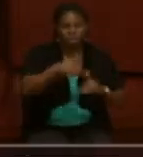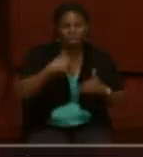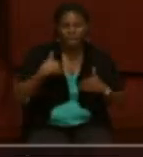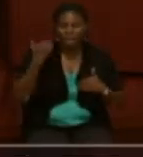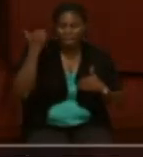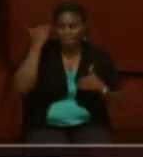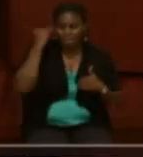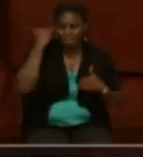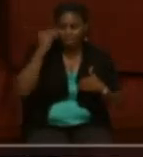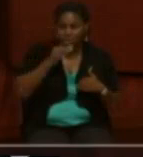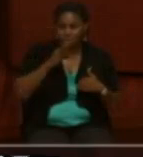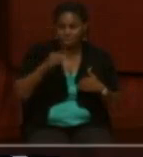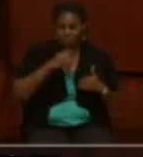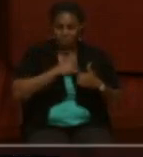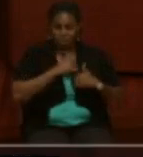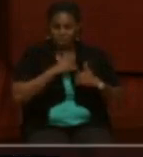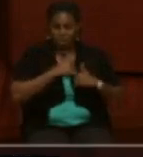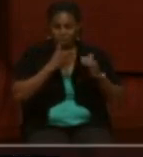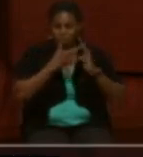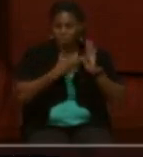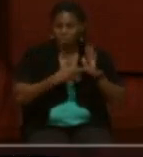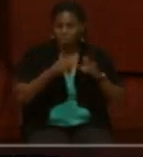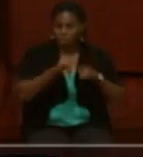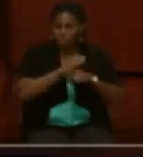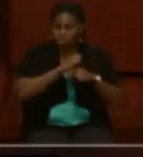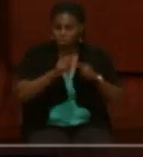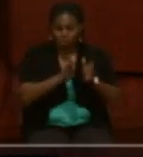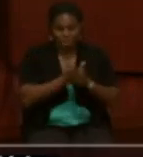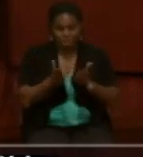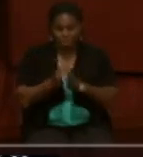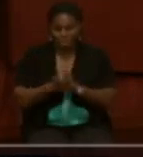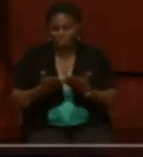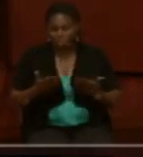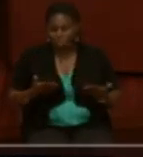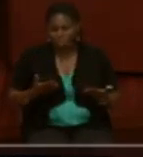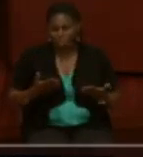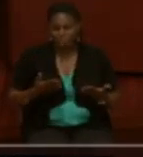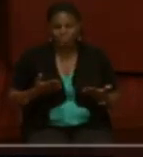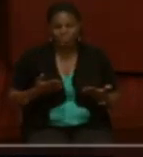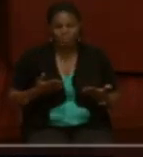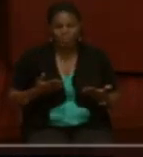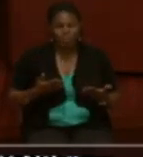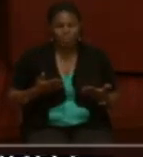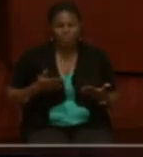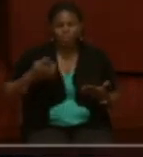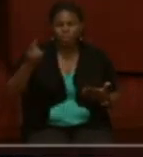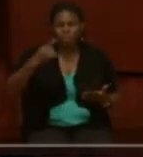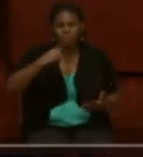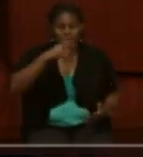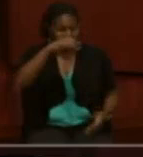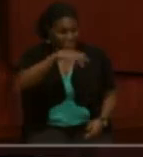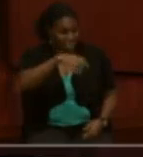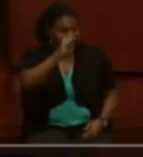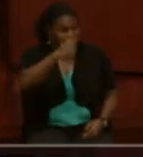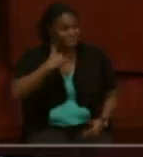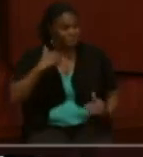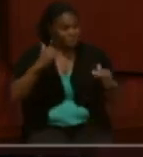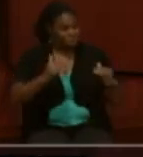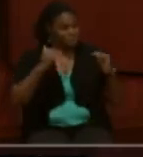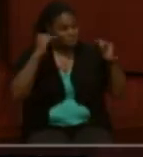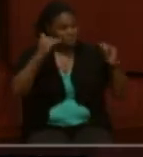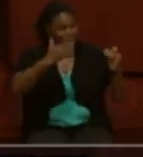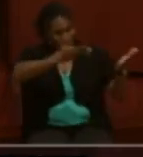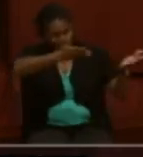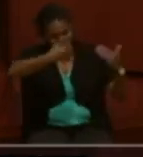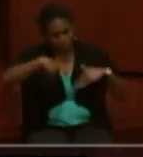of Army regulations and the training manual and that sort of thing. So they didn't take anyone that said, yes, I want a promotion. There